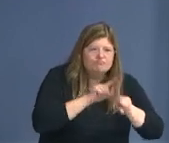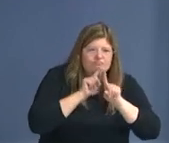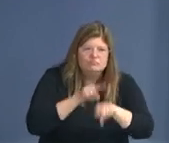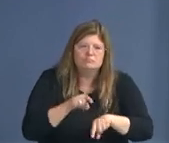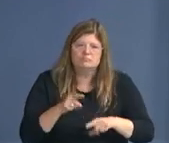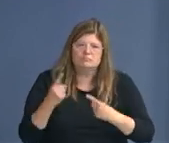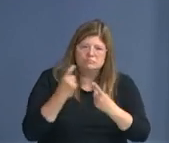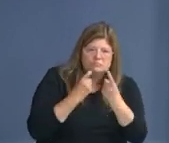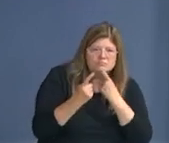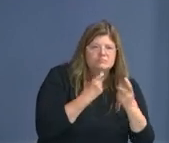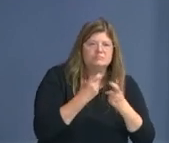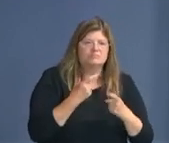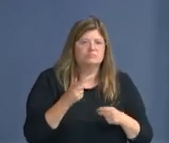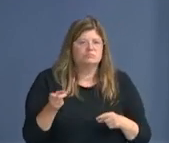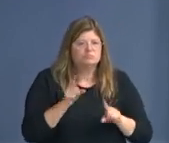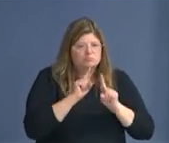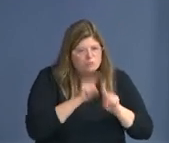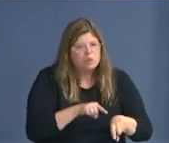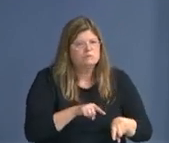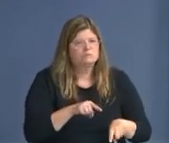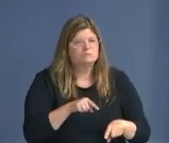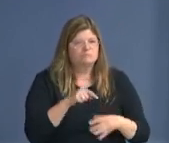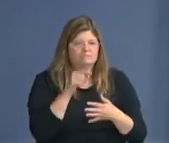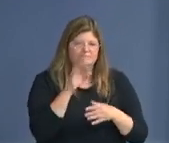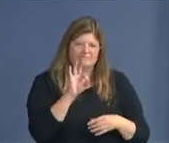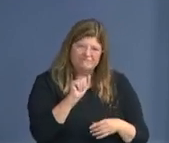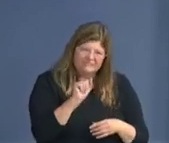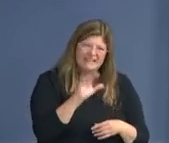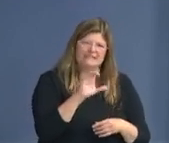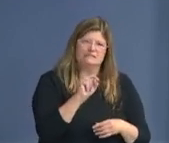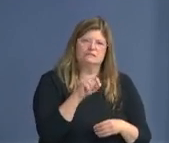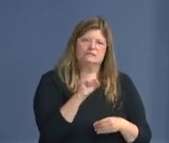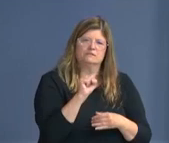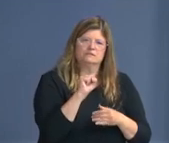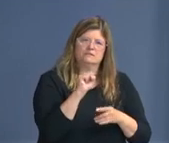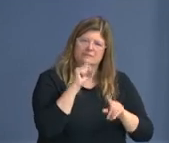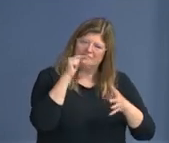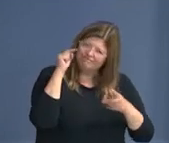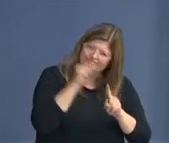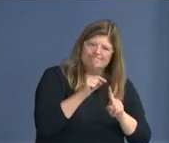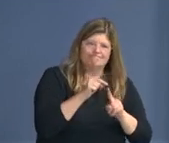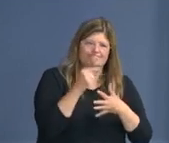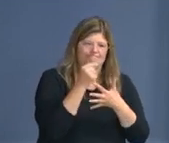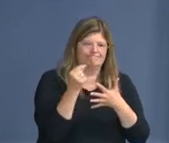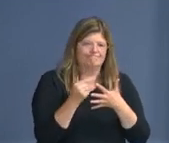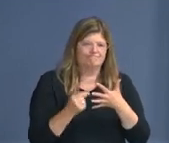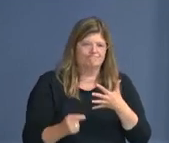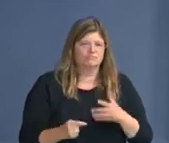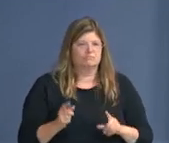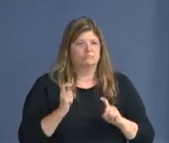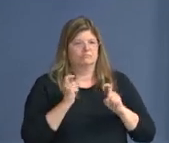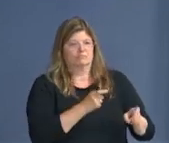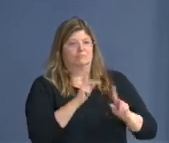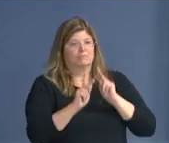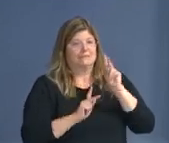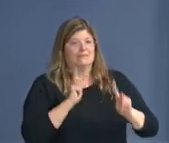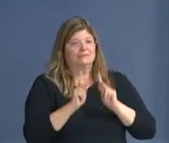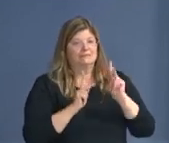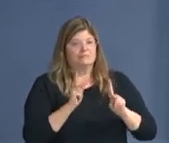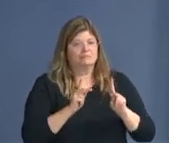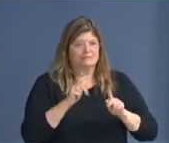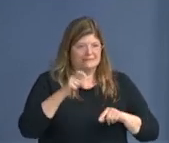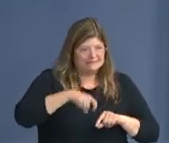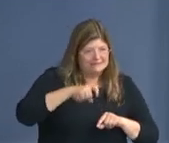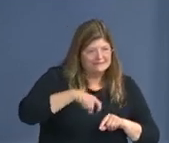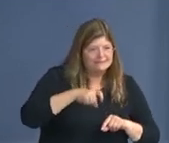reports, um, the facts, uh, and, he gives the people the information that, that we need. Uh, so